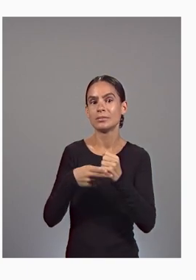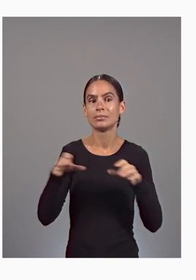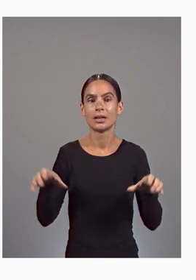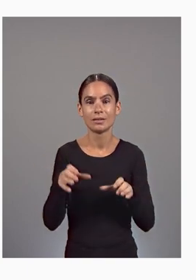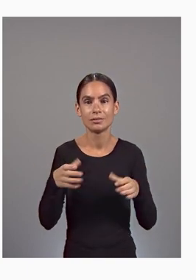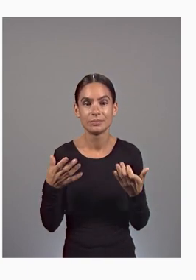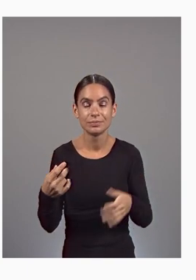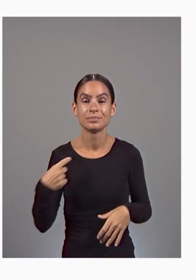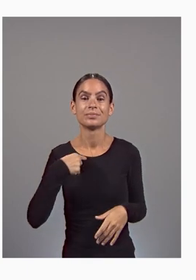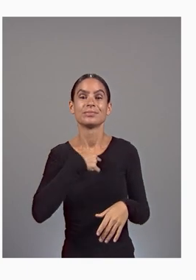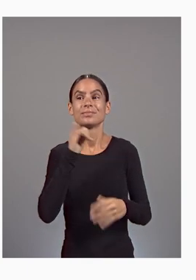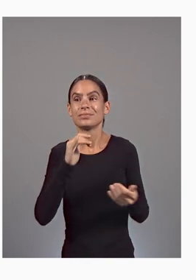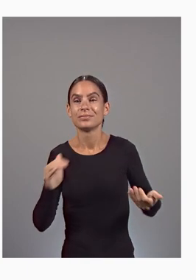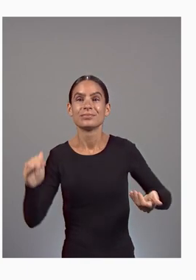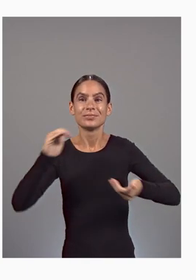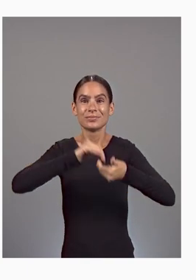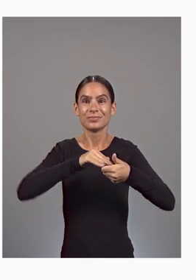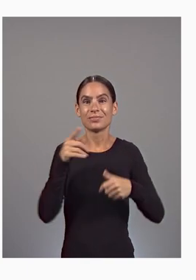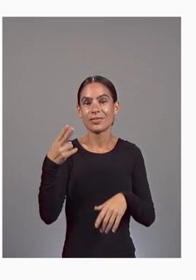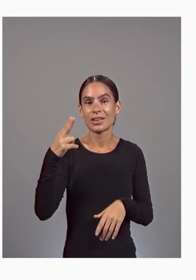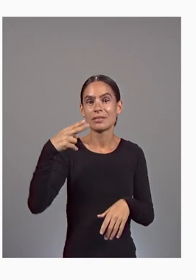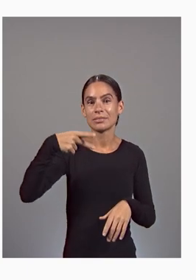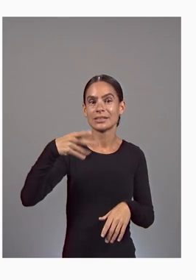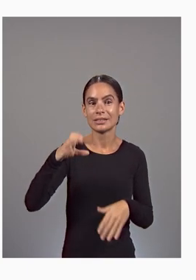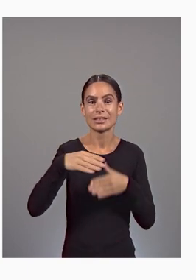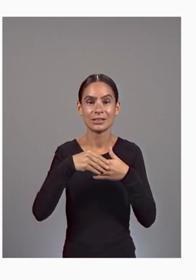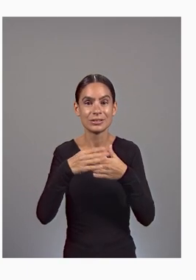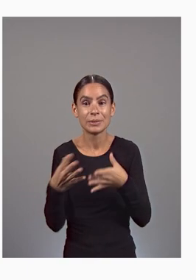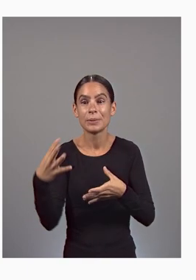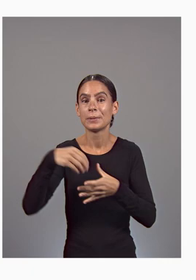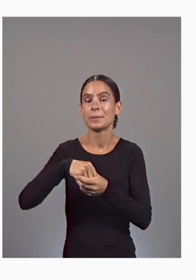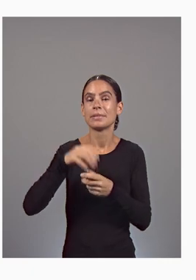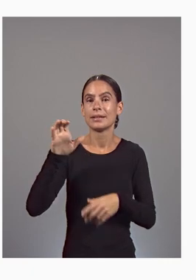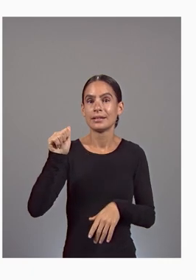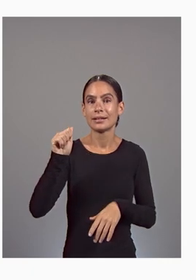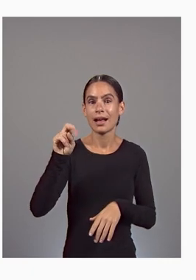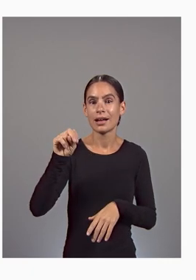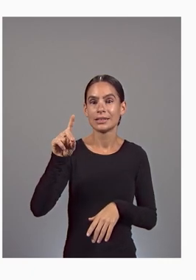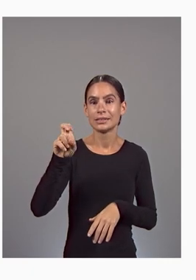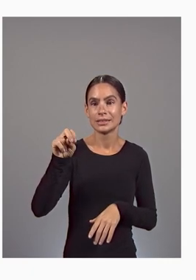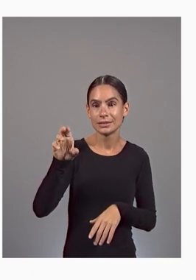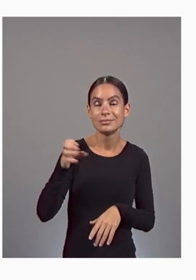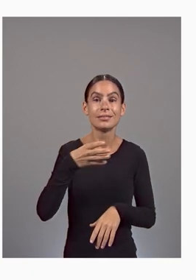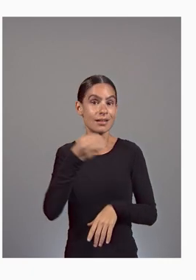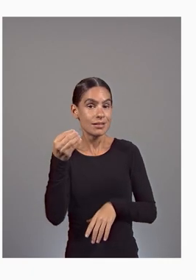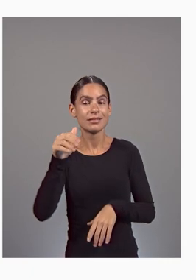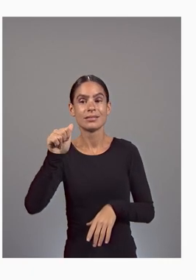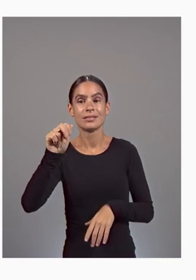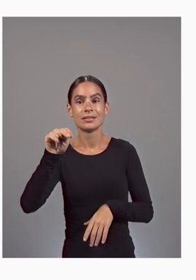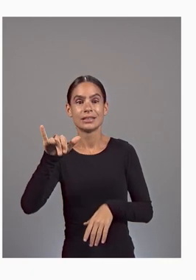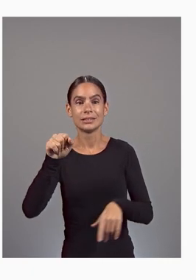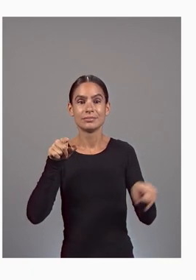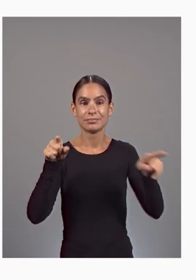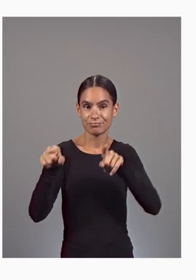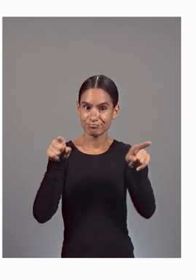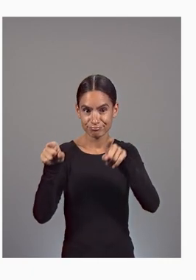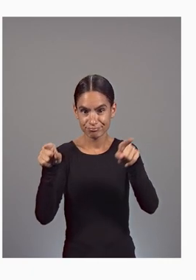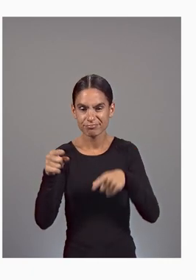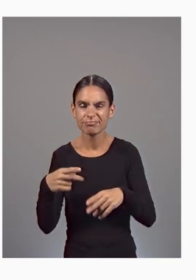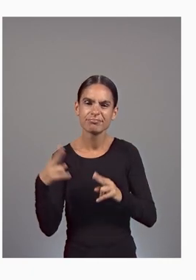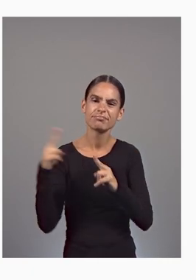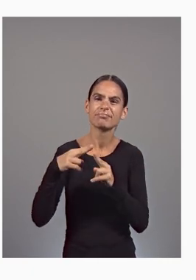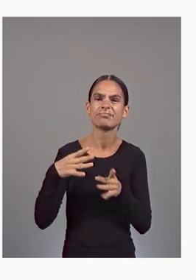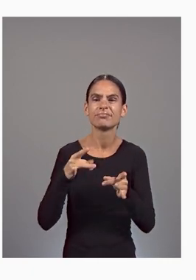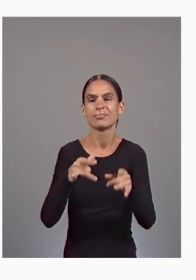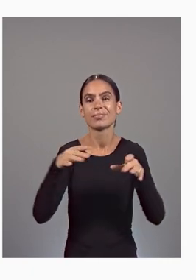with HPC leaders, including Cadence and Ansys, to optimize the performance and scale, as well as to